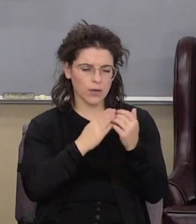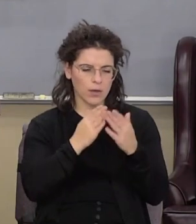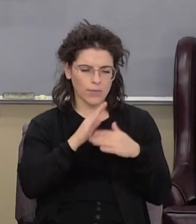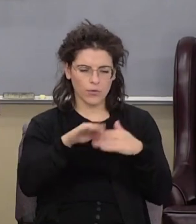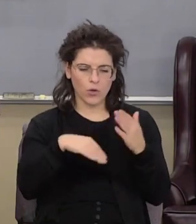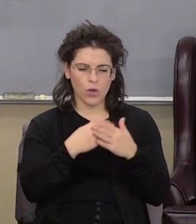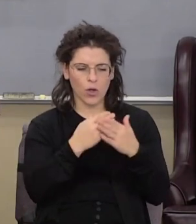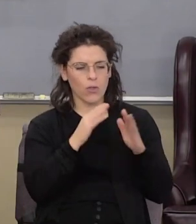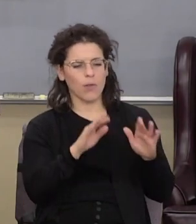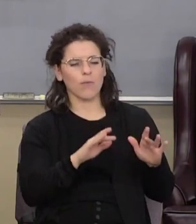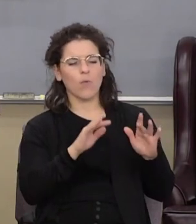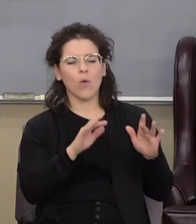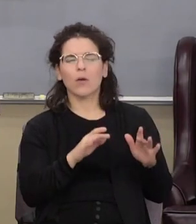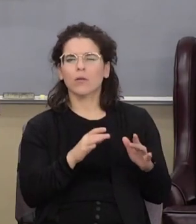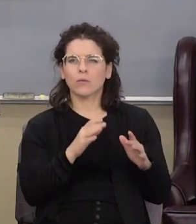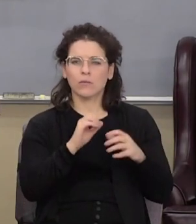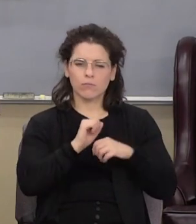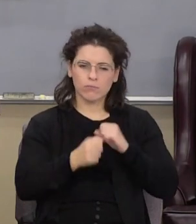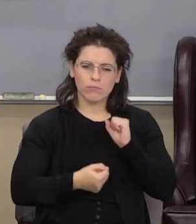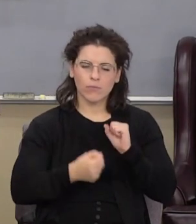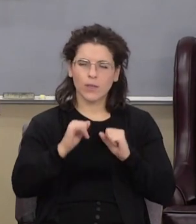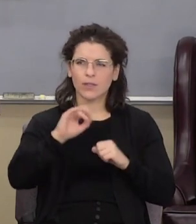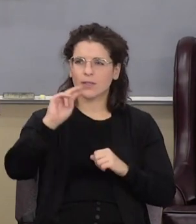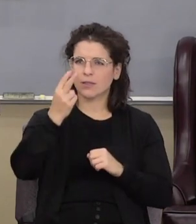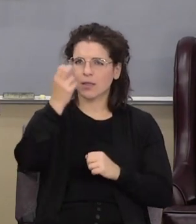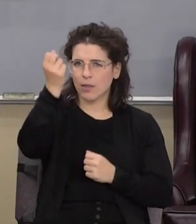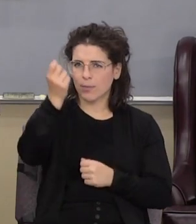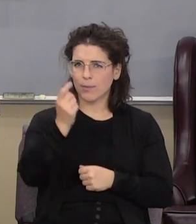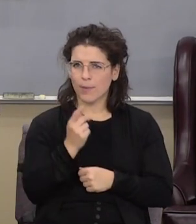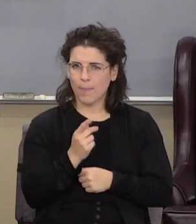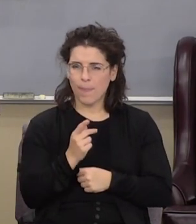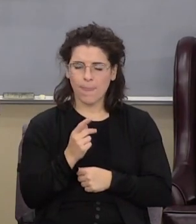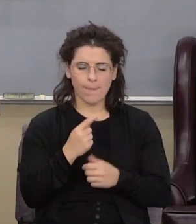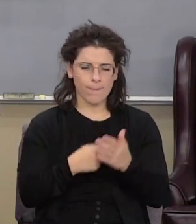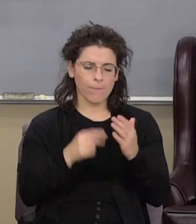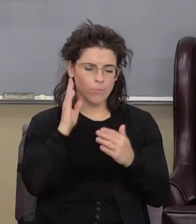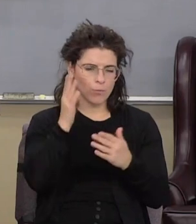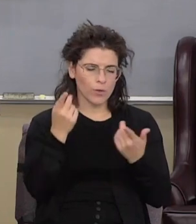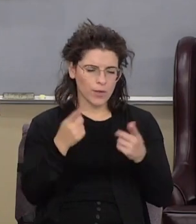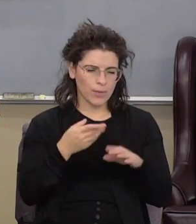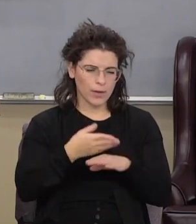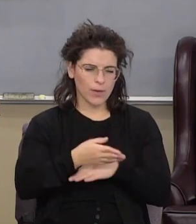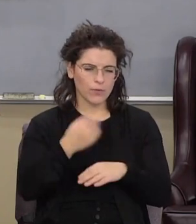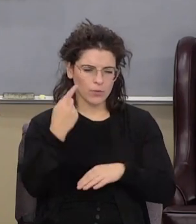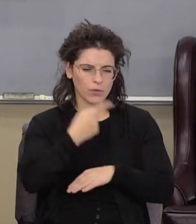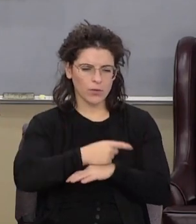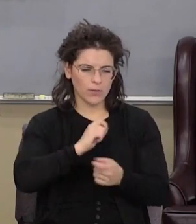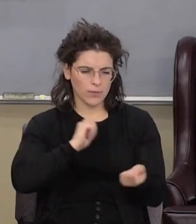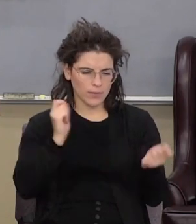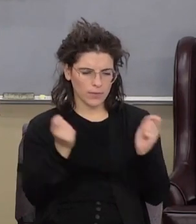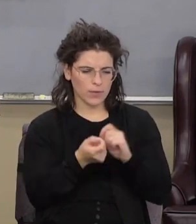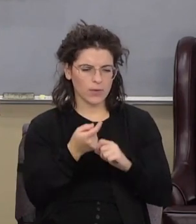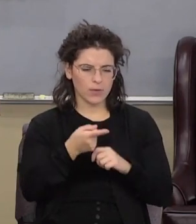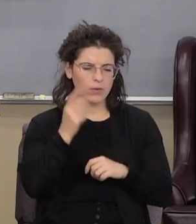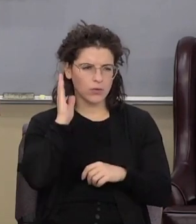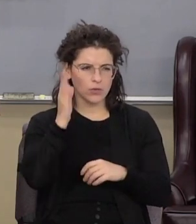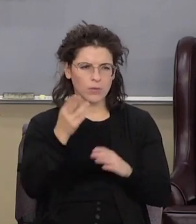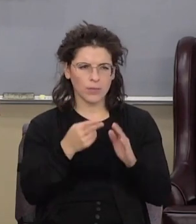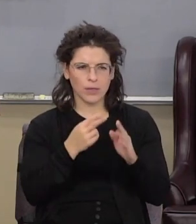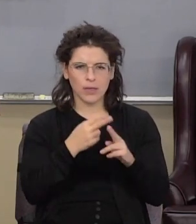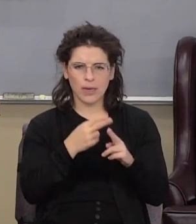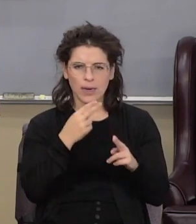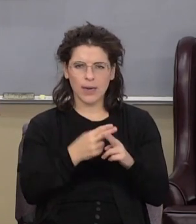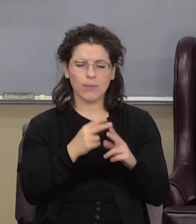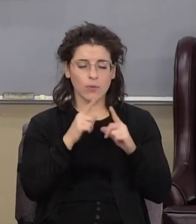wasn't fulfilled back there that second coming so what's going to happen after the day of vengeance verse 6 ye shall be named